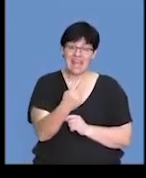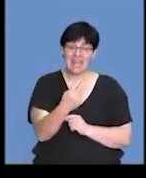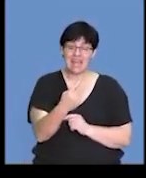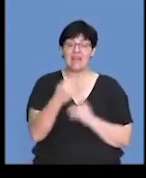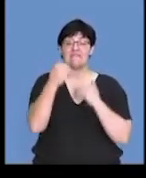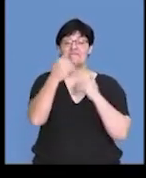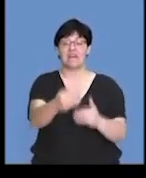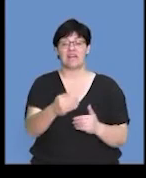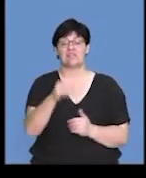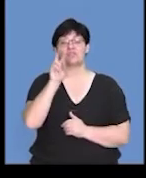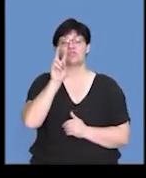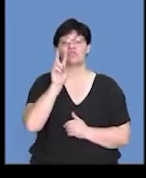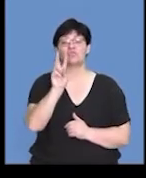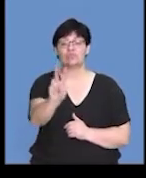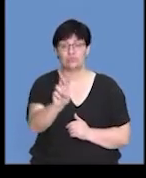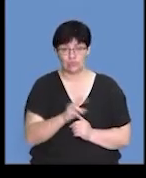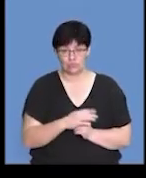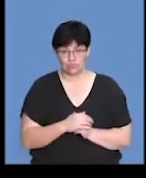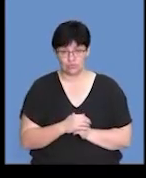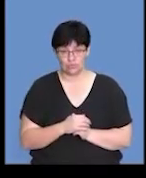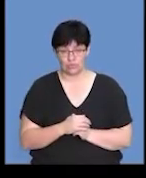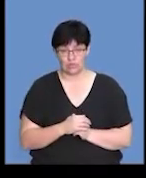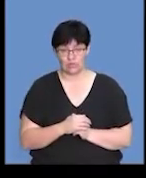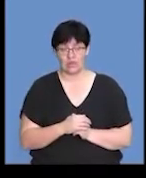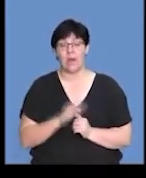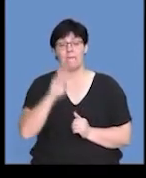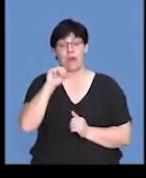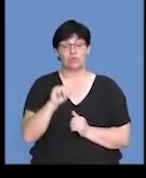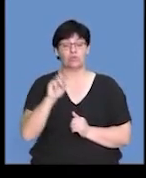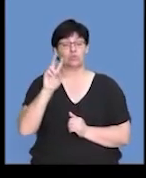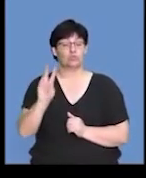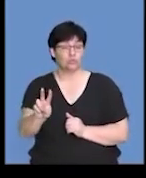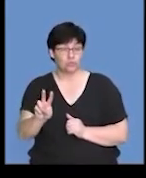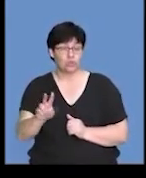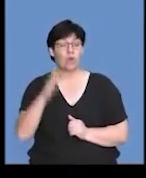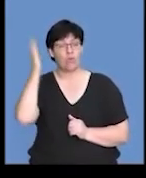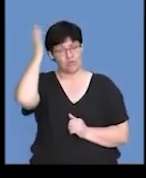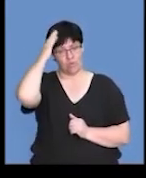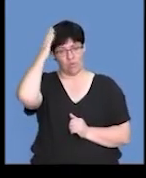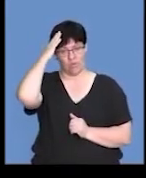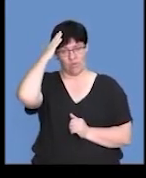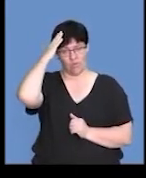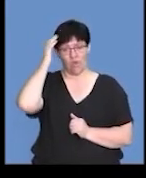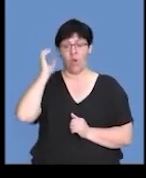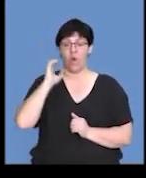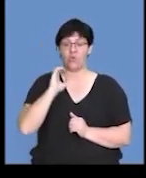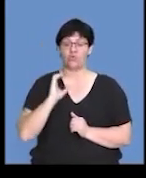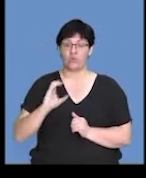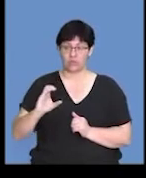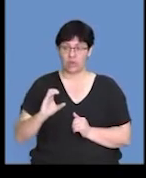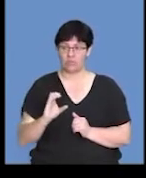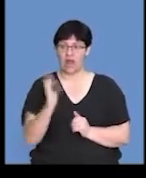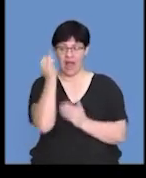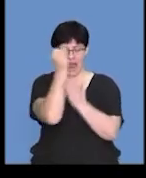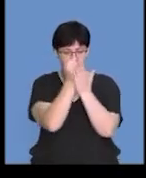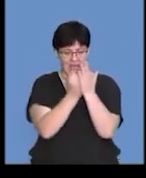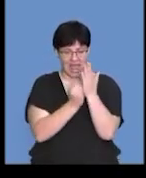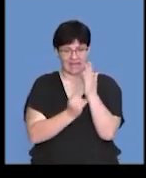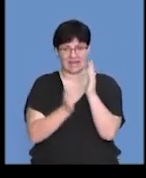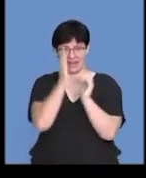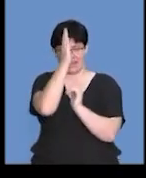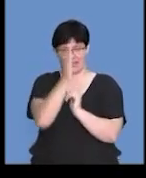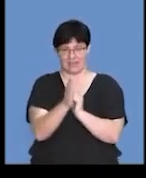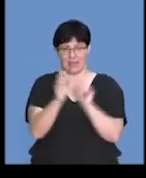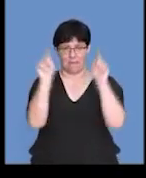relating to meiosis 2. So, in meiosis 2, we know that the chromosomes align themselves along